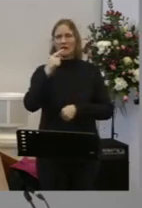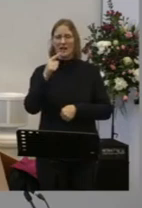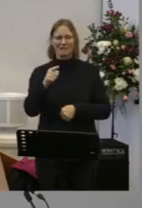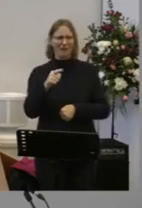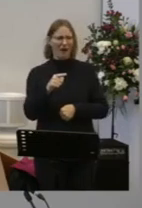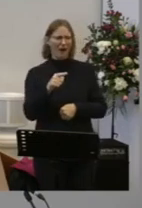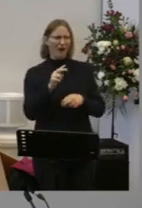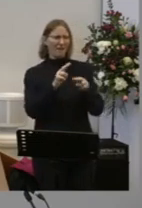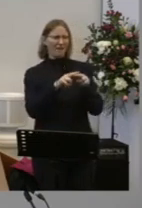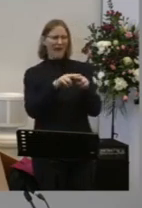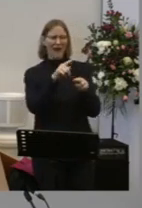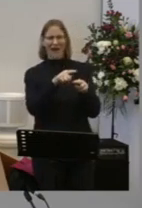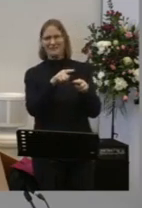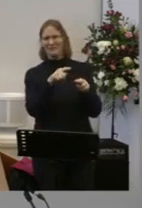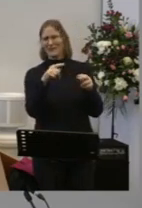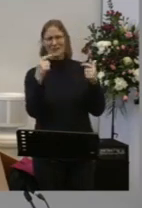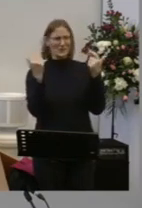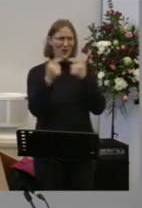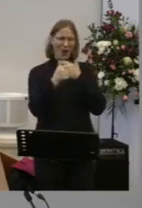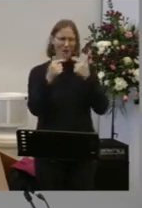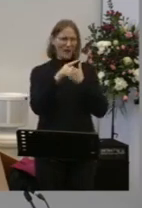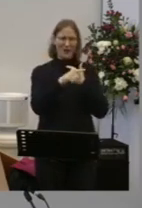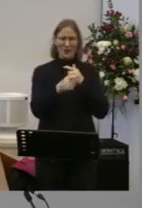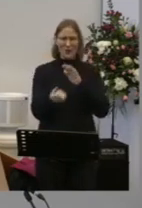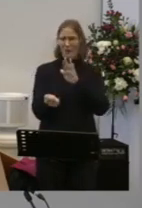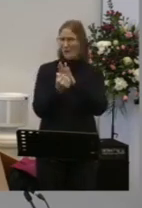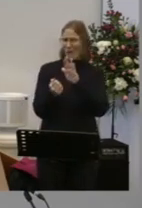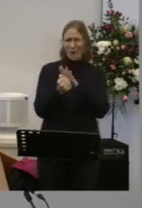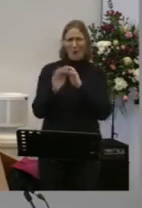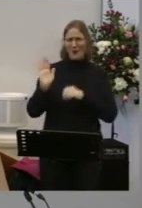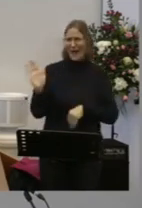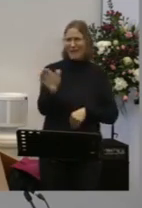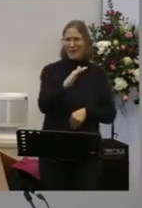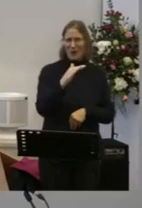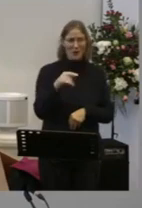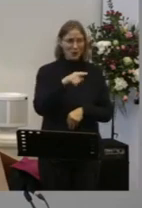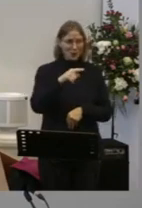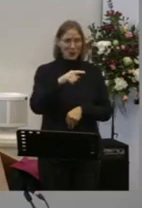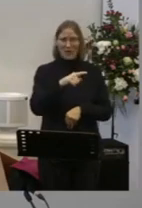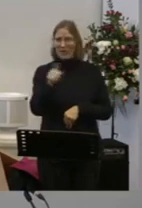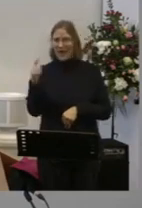How for 30 years Every week You made them think You were saying something new